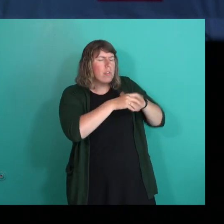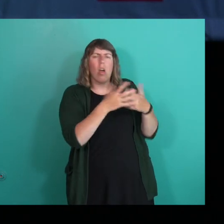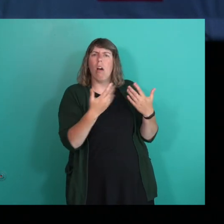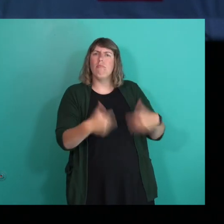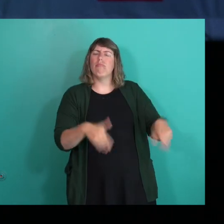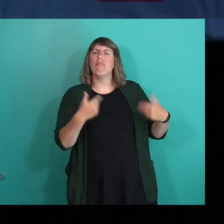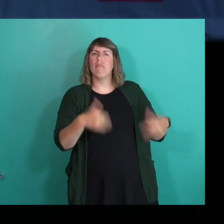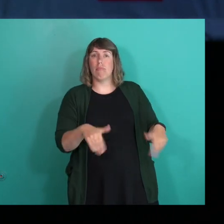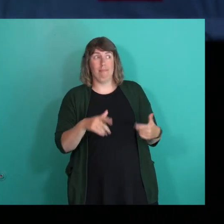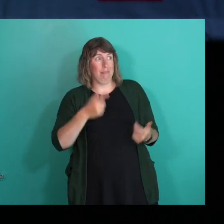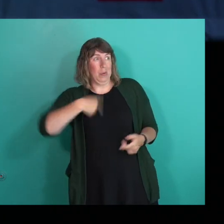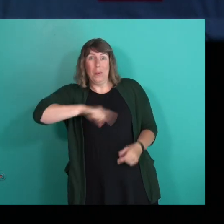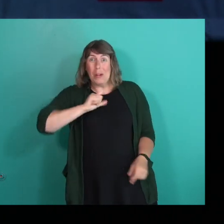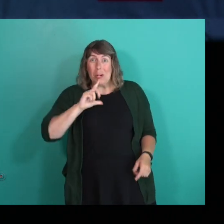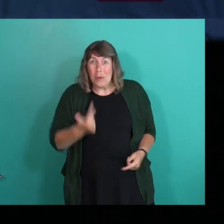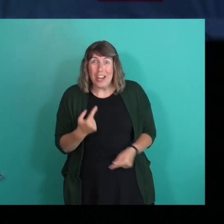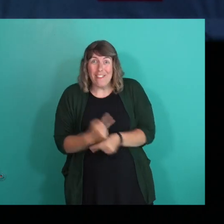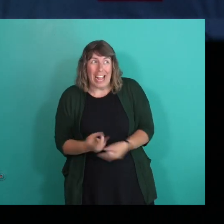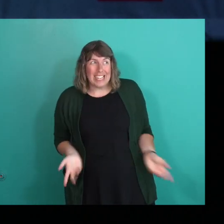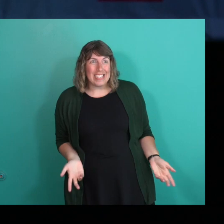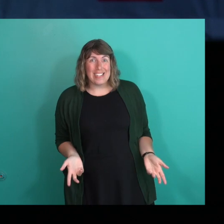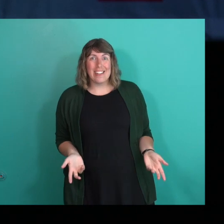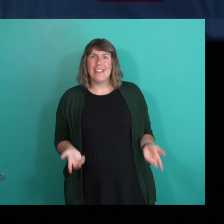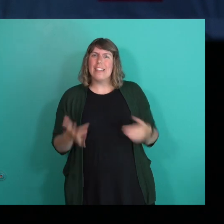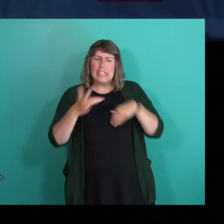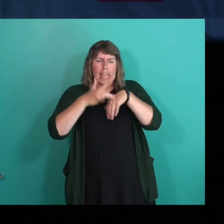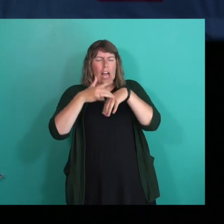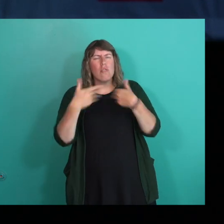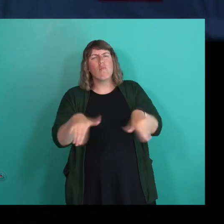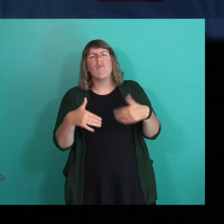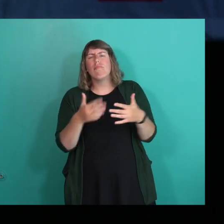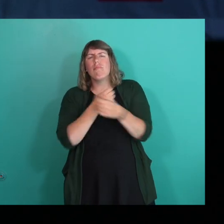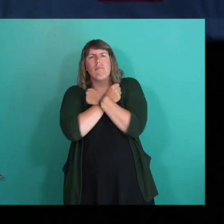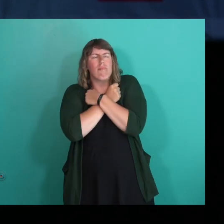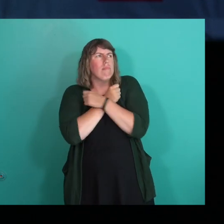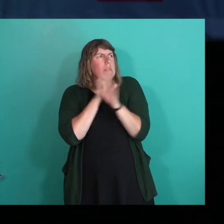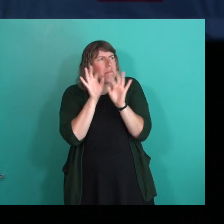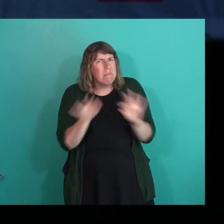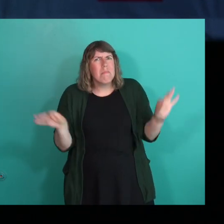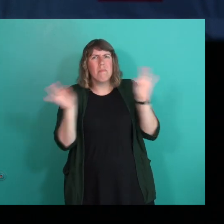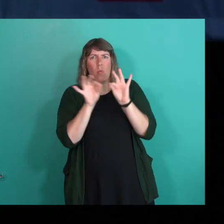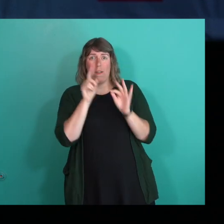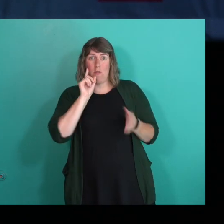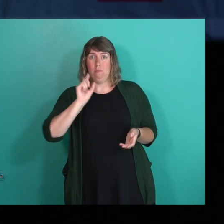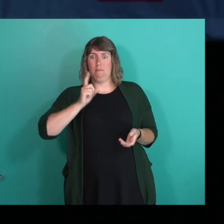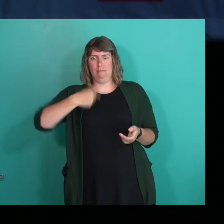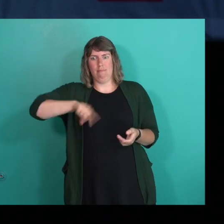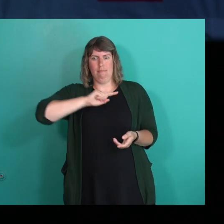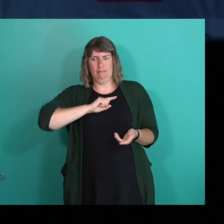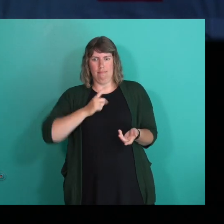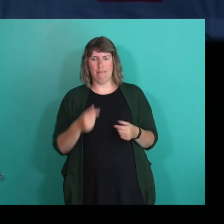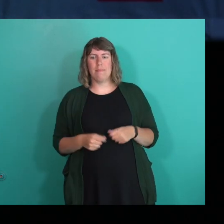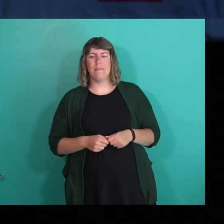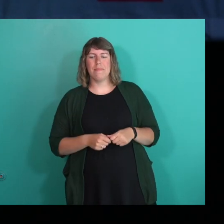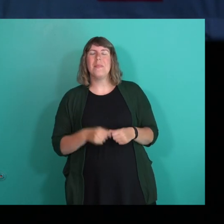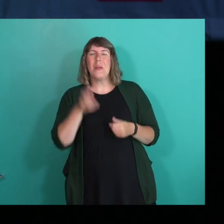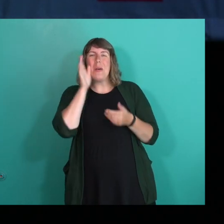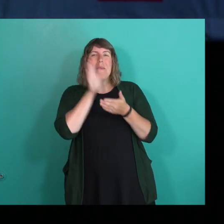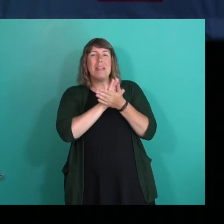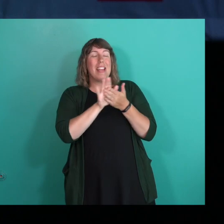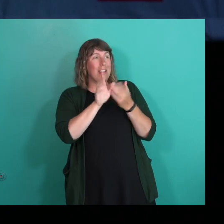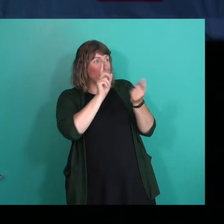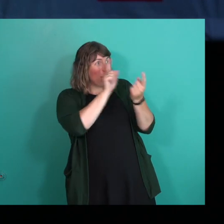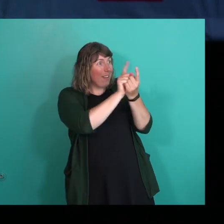we're queer for heaven's sake, right? Touch is something that's really important in our lives. So it'll be great to be able to see